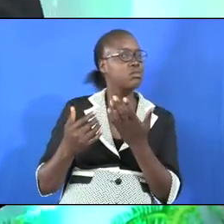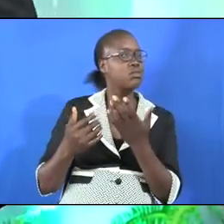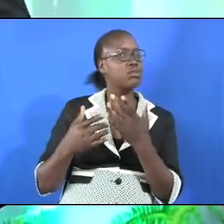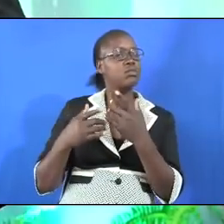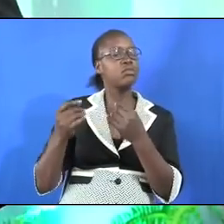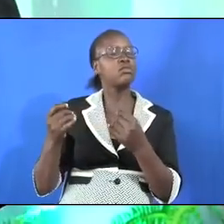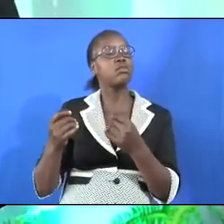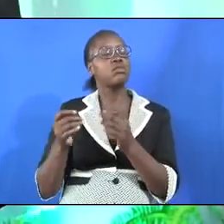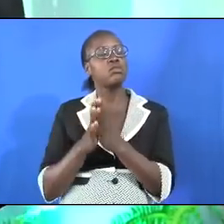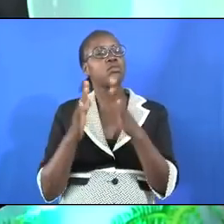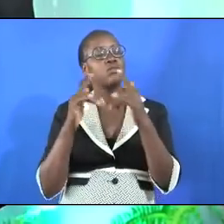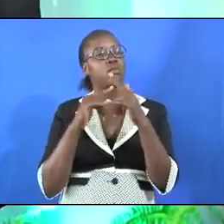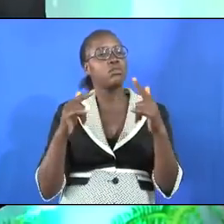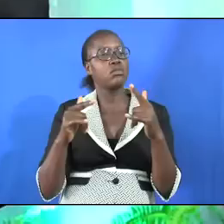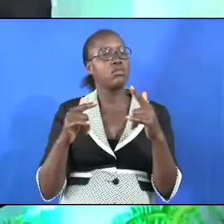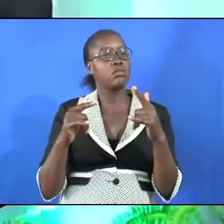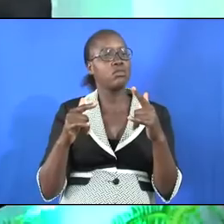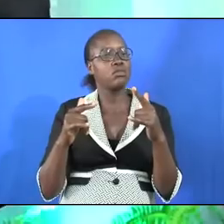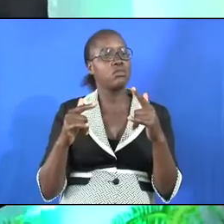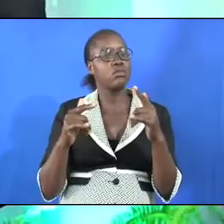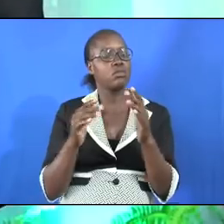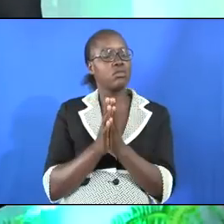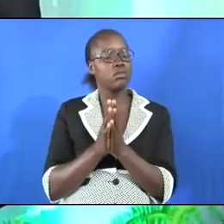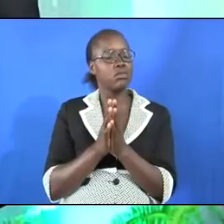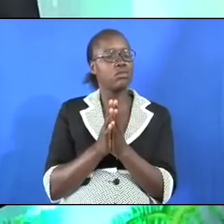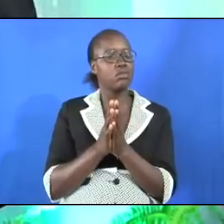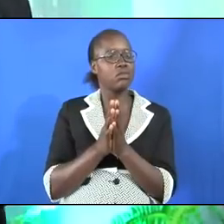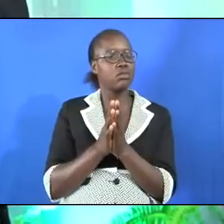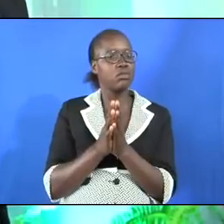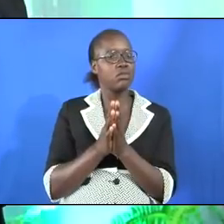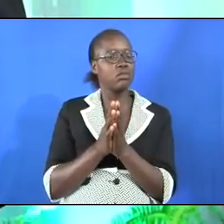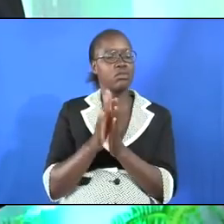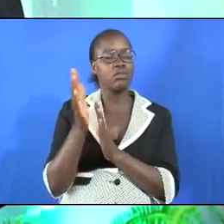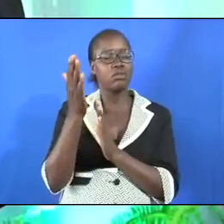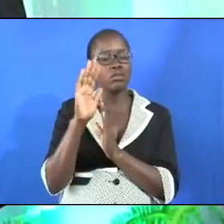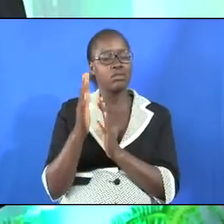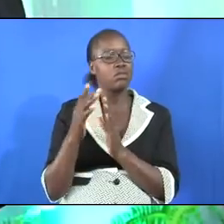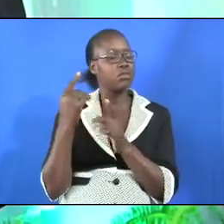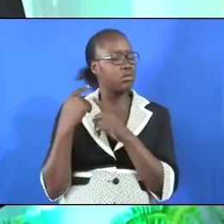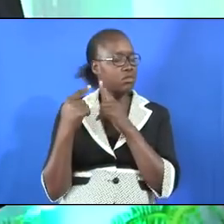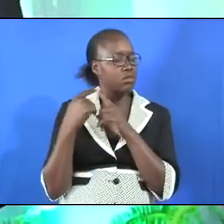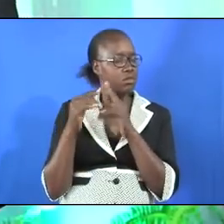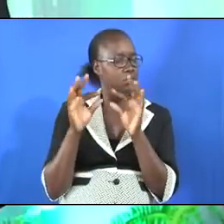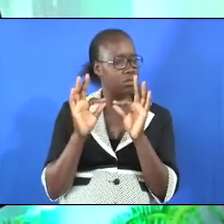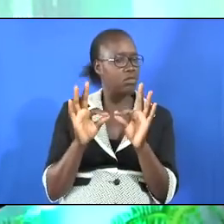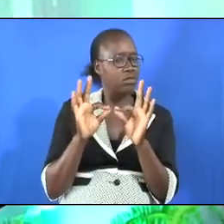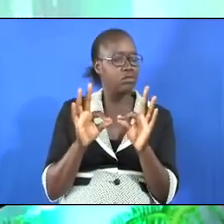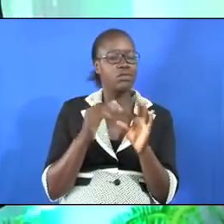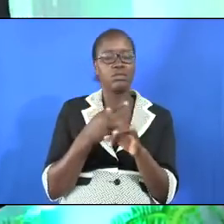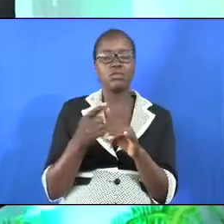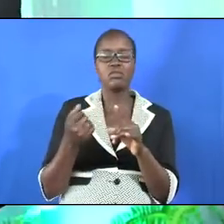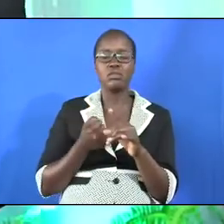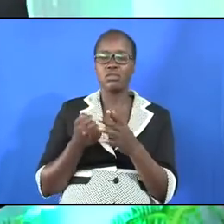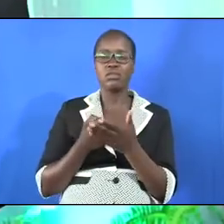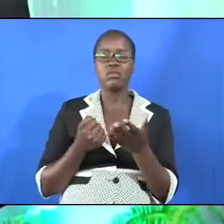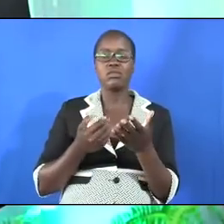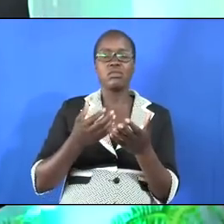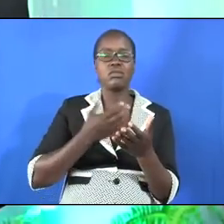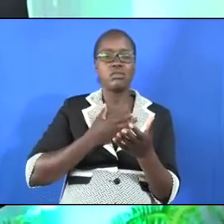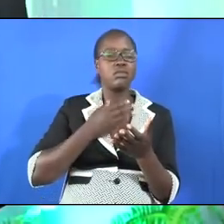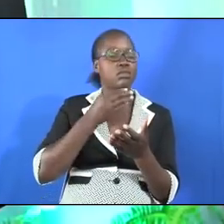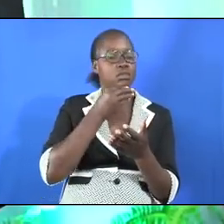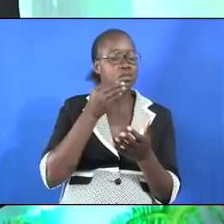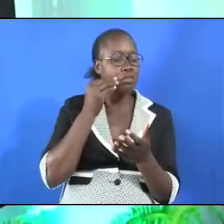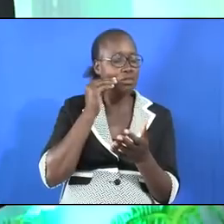refugee camp in that particular country. It's never a sweet experience. This girl had been taken from her own